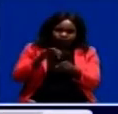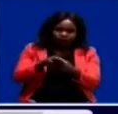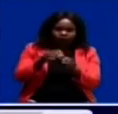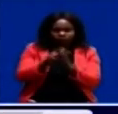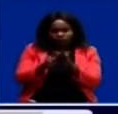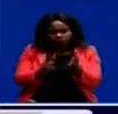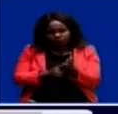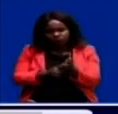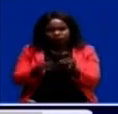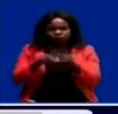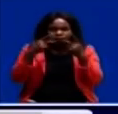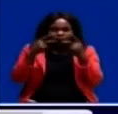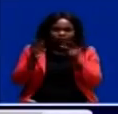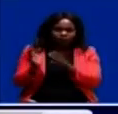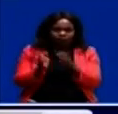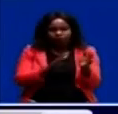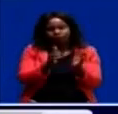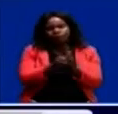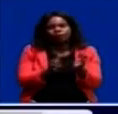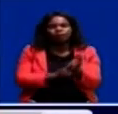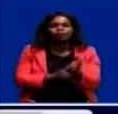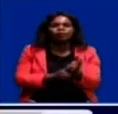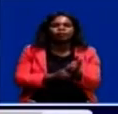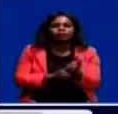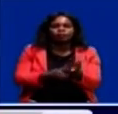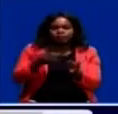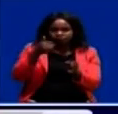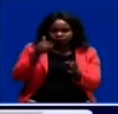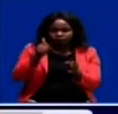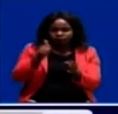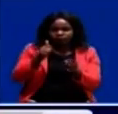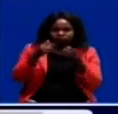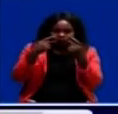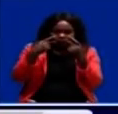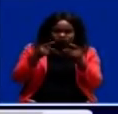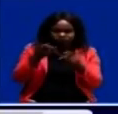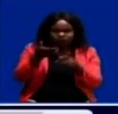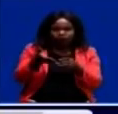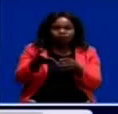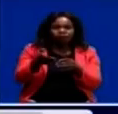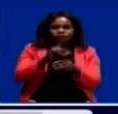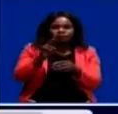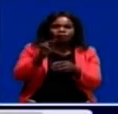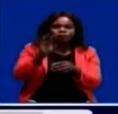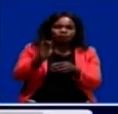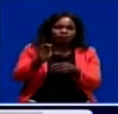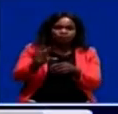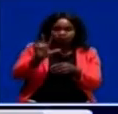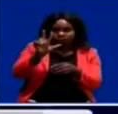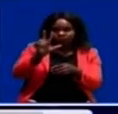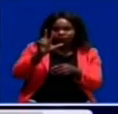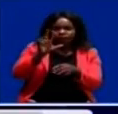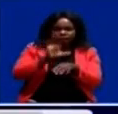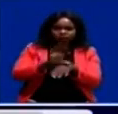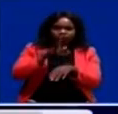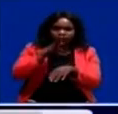and Public Order Act to Parliament. He said this in a statement made available to ZNBC News. Meanwhile, the three Church Mother Bodies